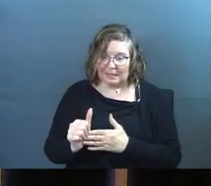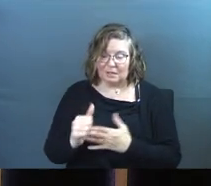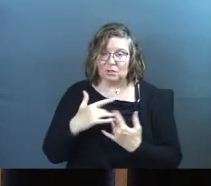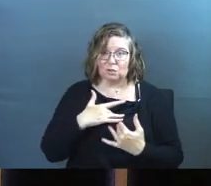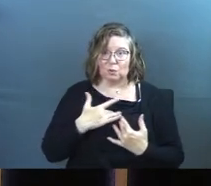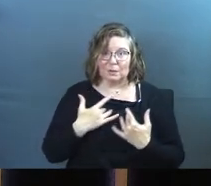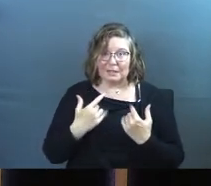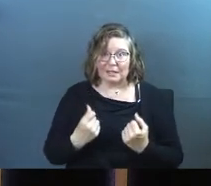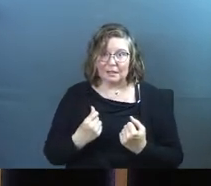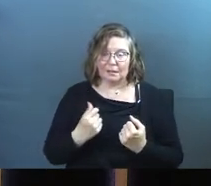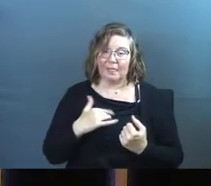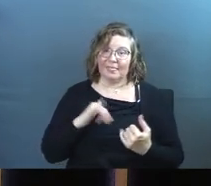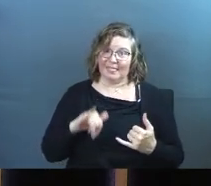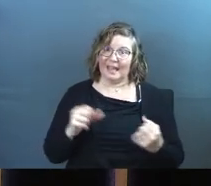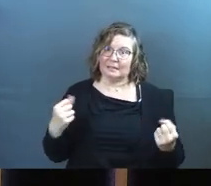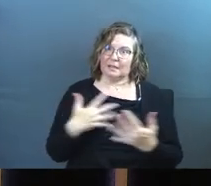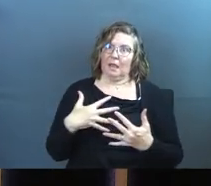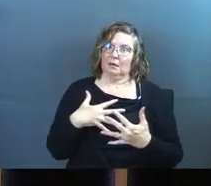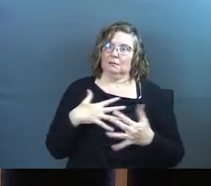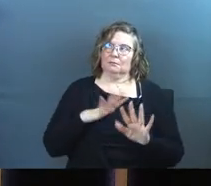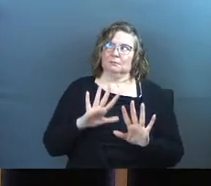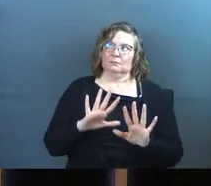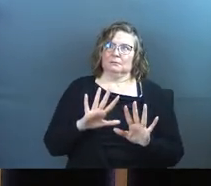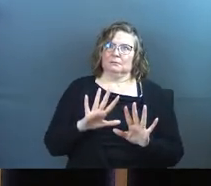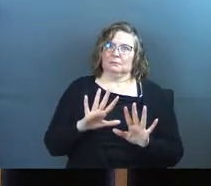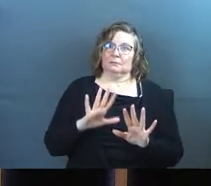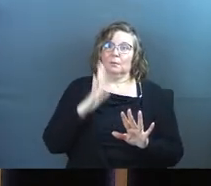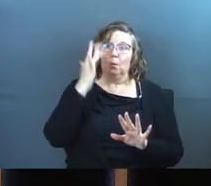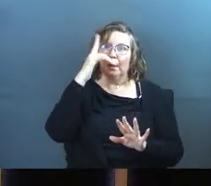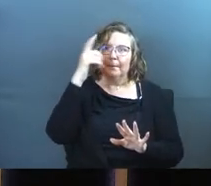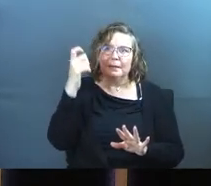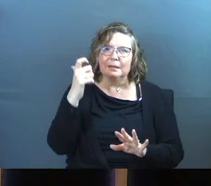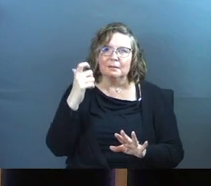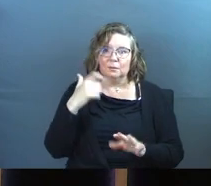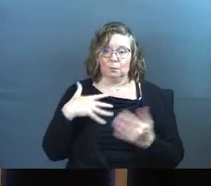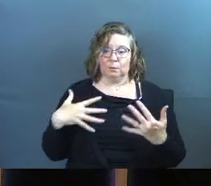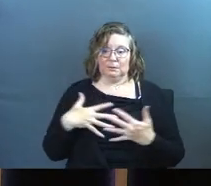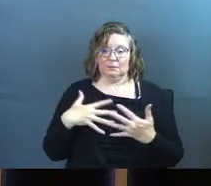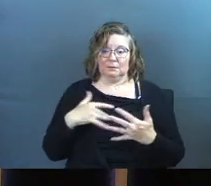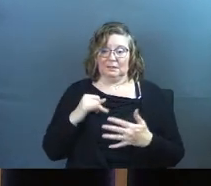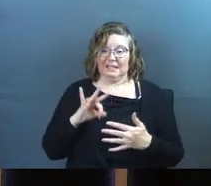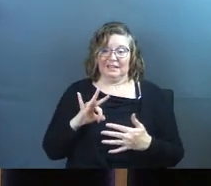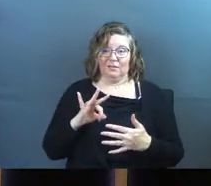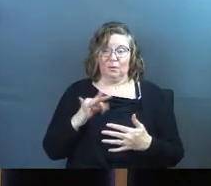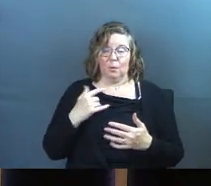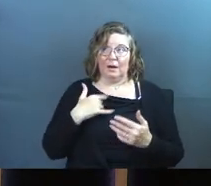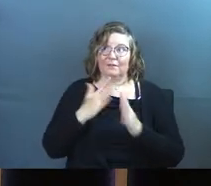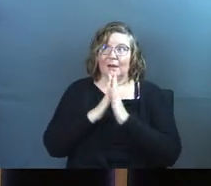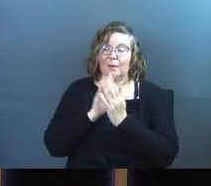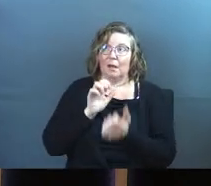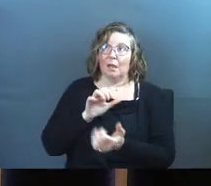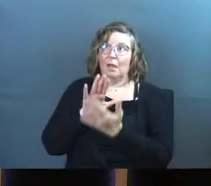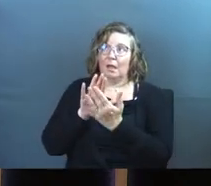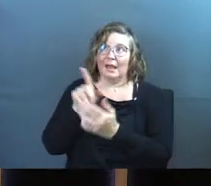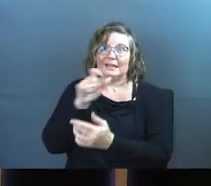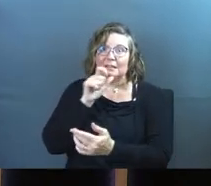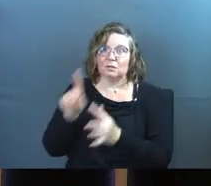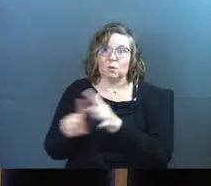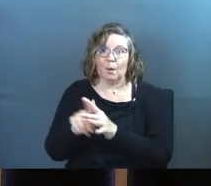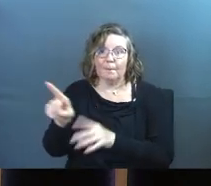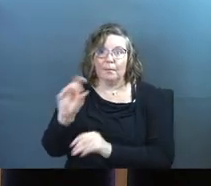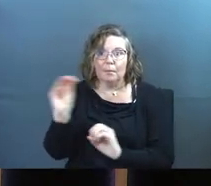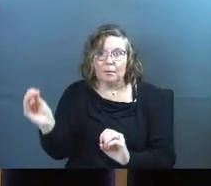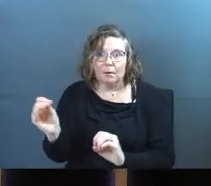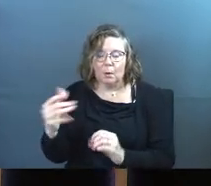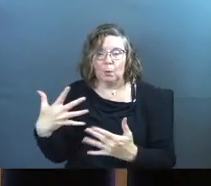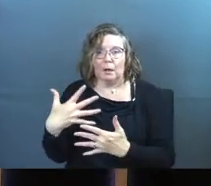him to heal us, that's scary. It's scary because we're terrified he won't show up. Can we say it in